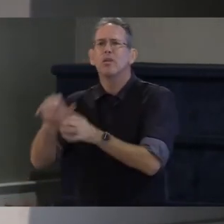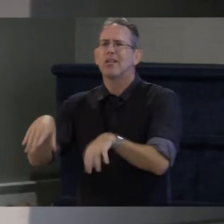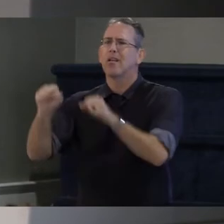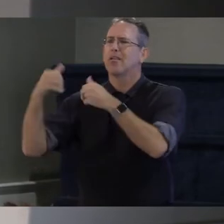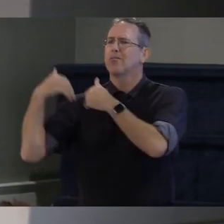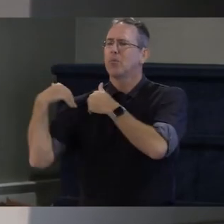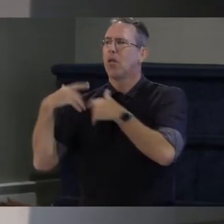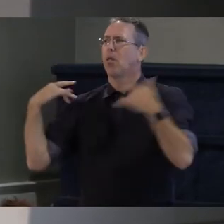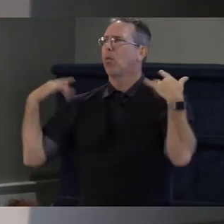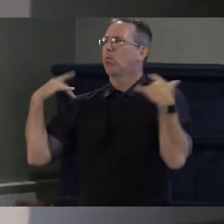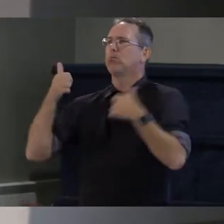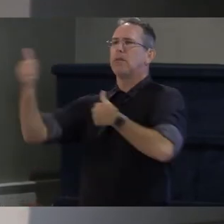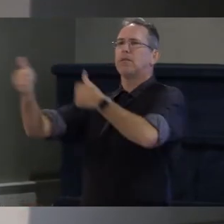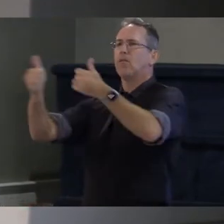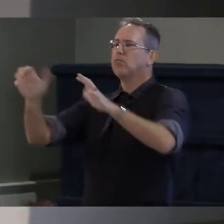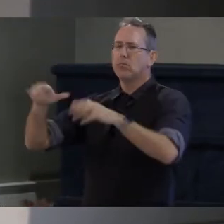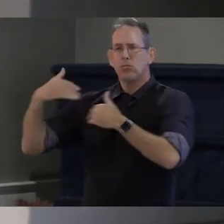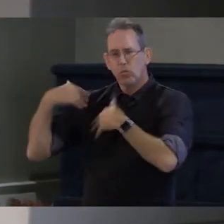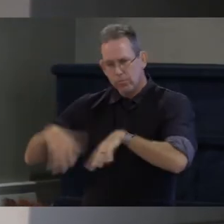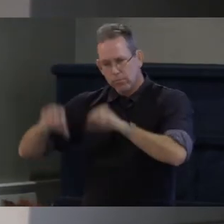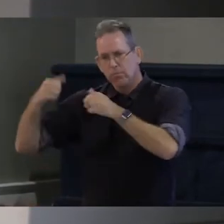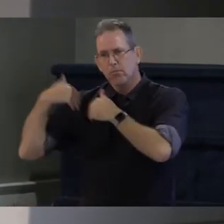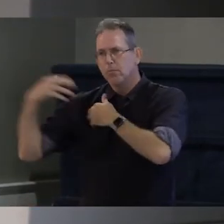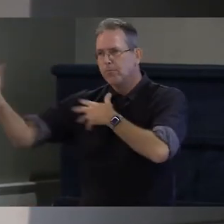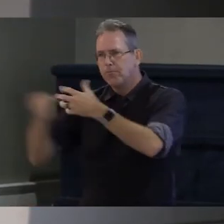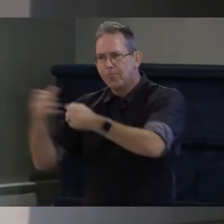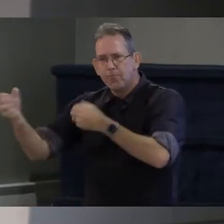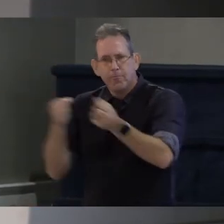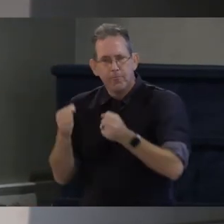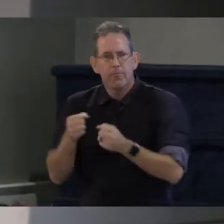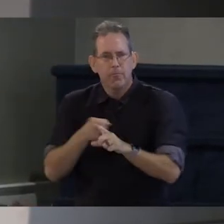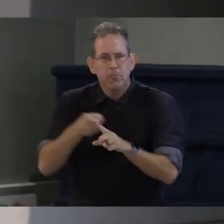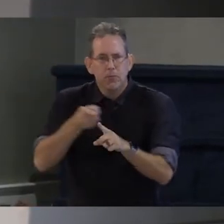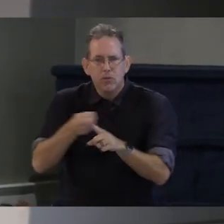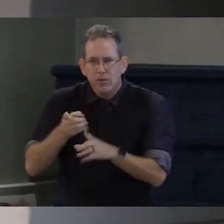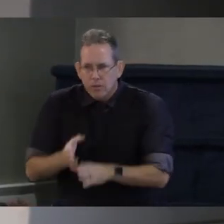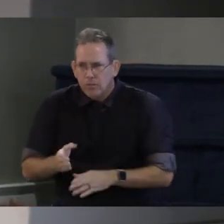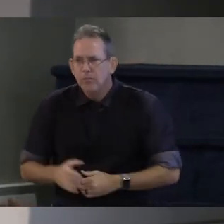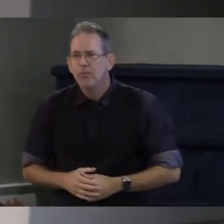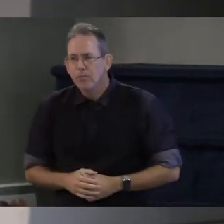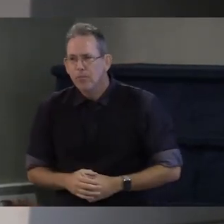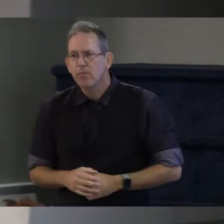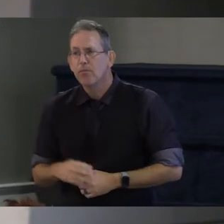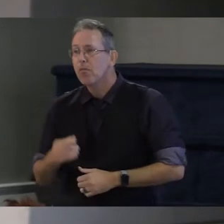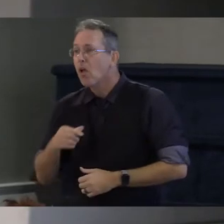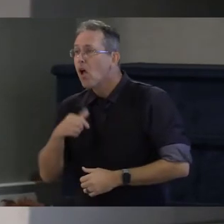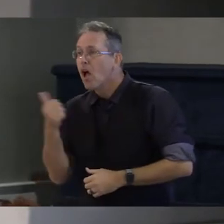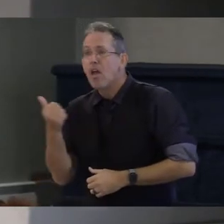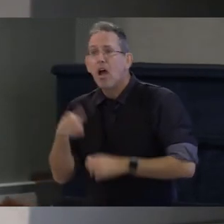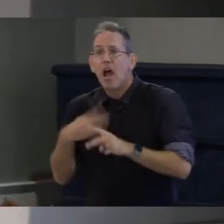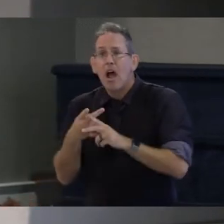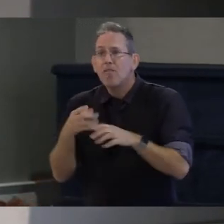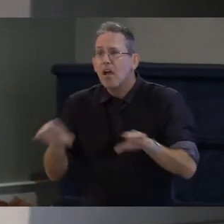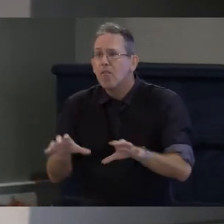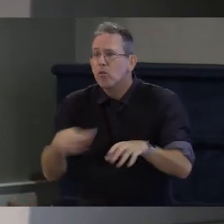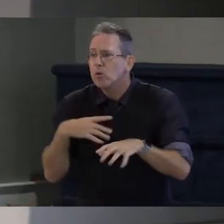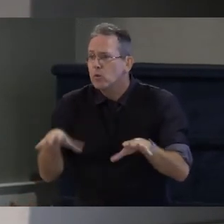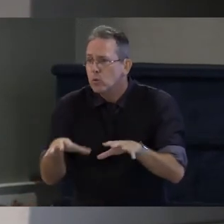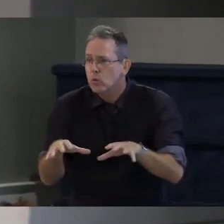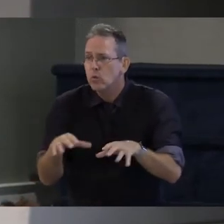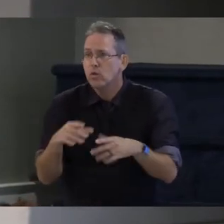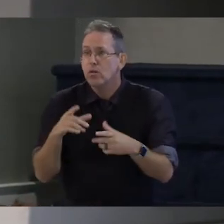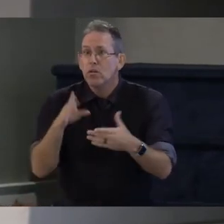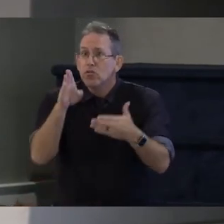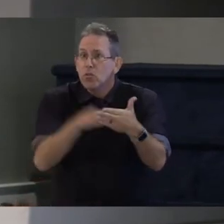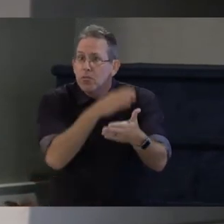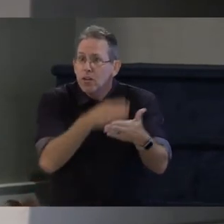any efforts are made through disciplinary actions that might be discriminatory and I think